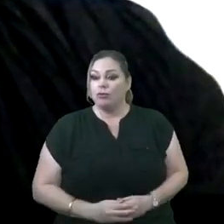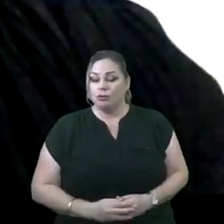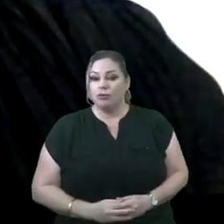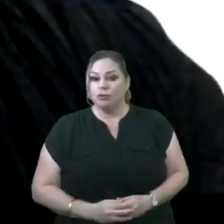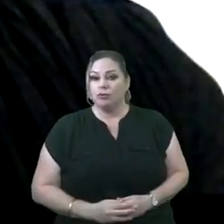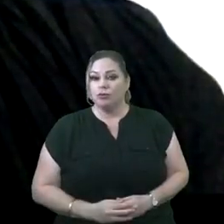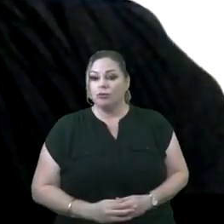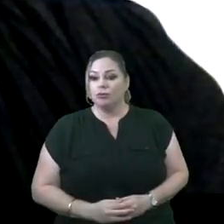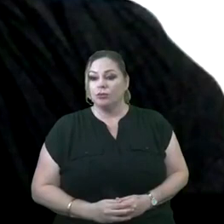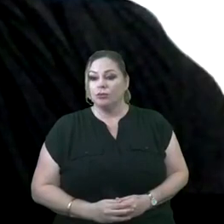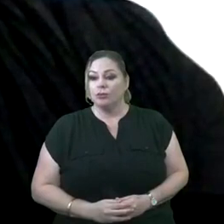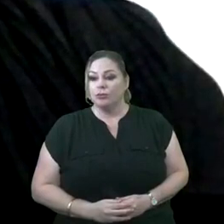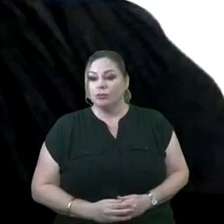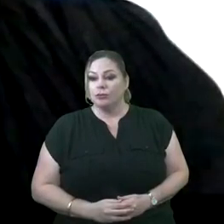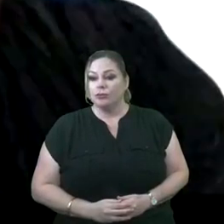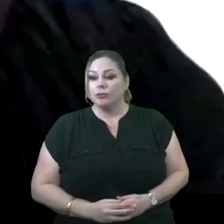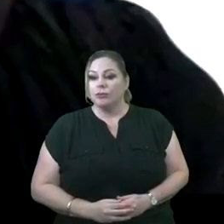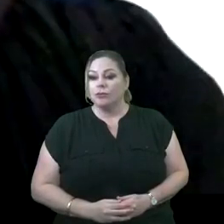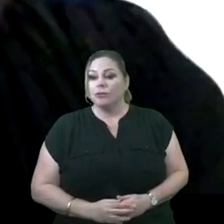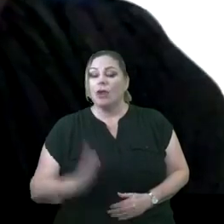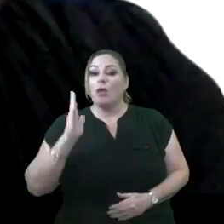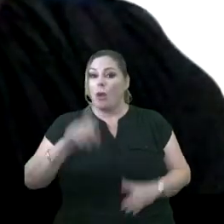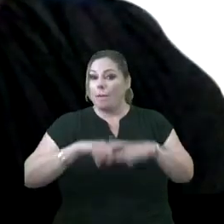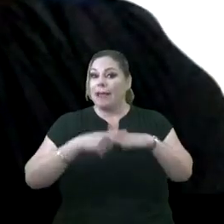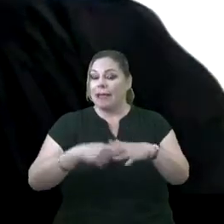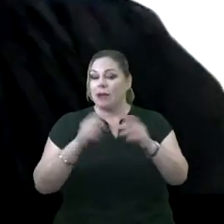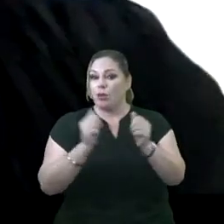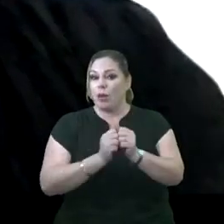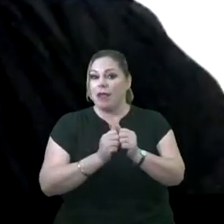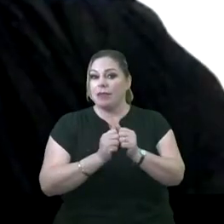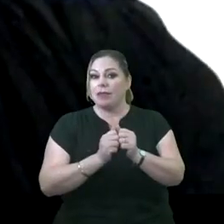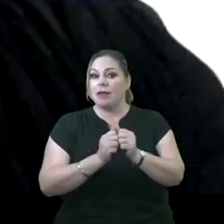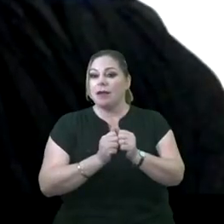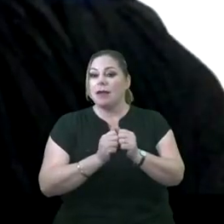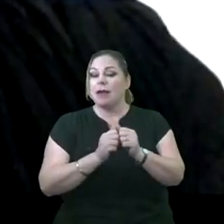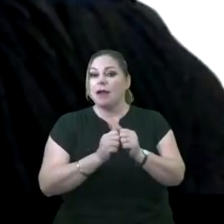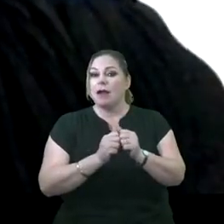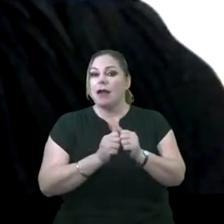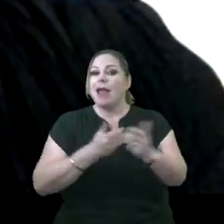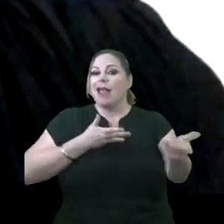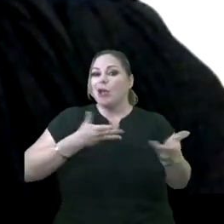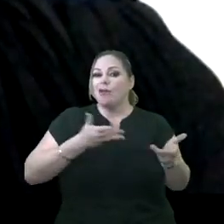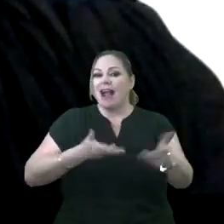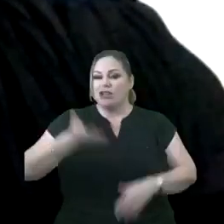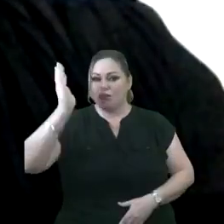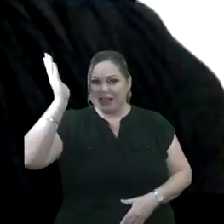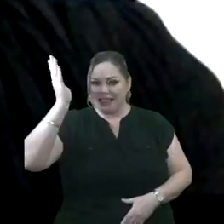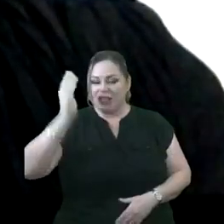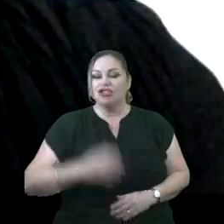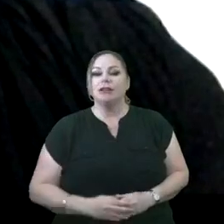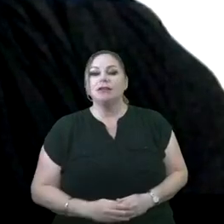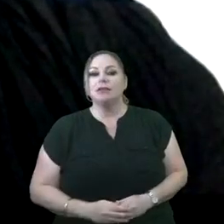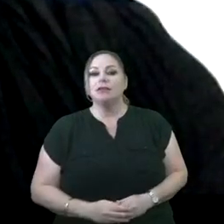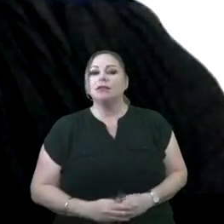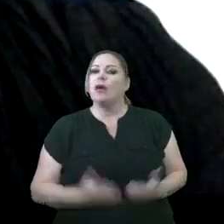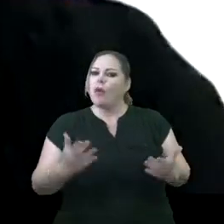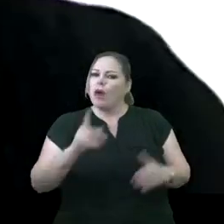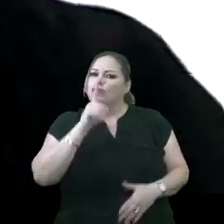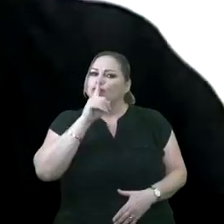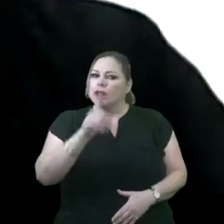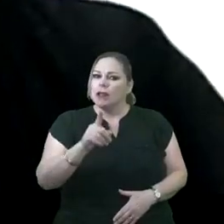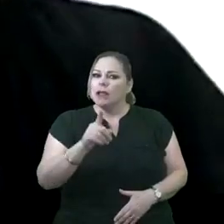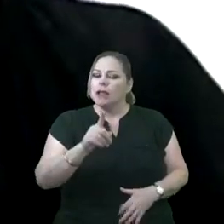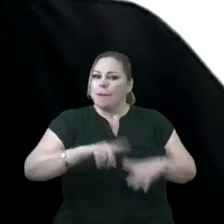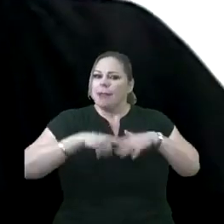we will begin with the Menti meeting. This will be an interactive presentation. And so we want to really